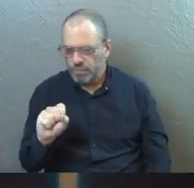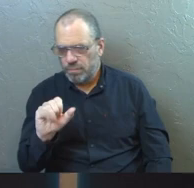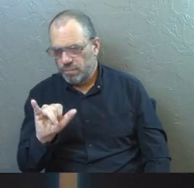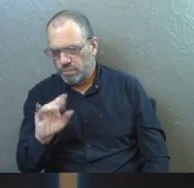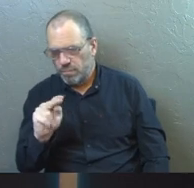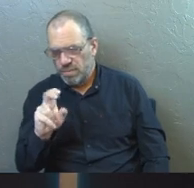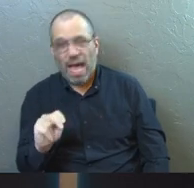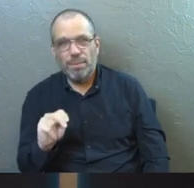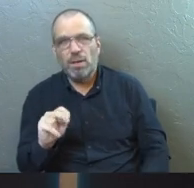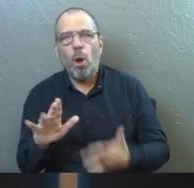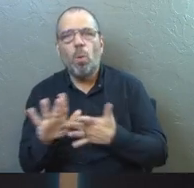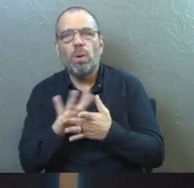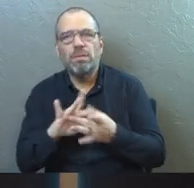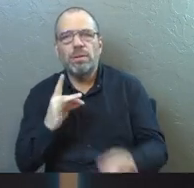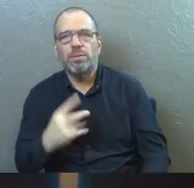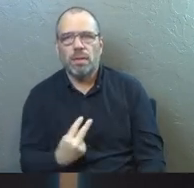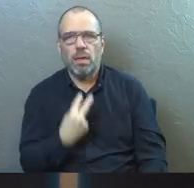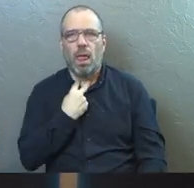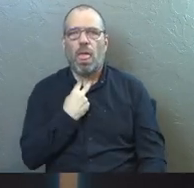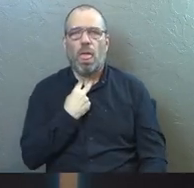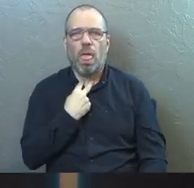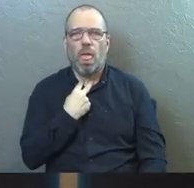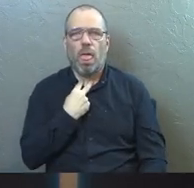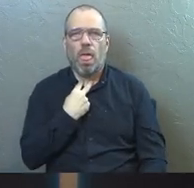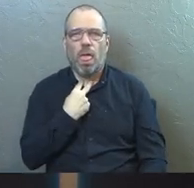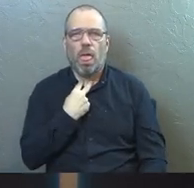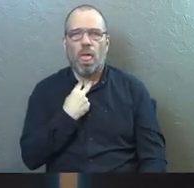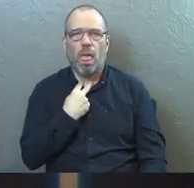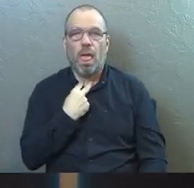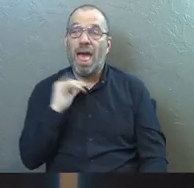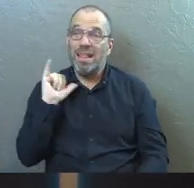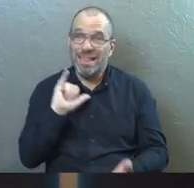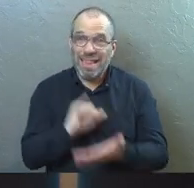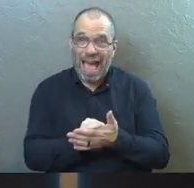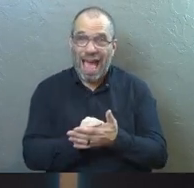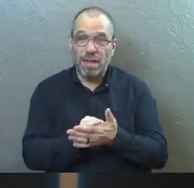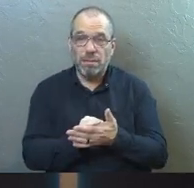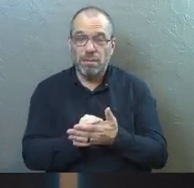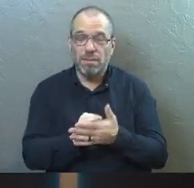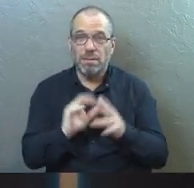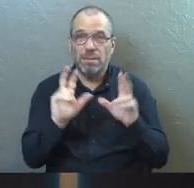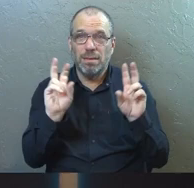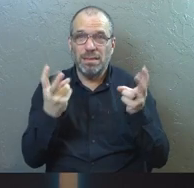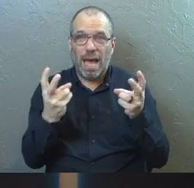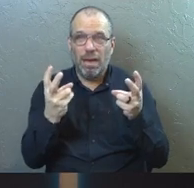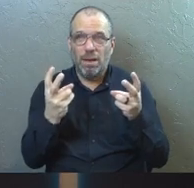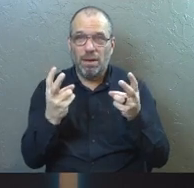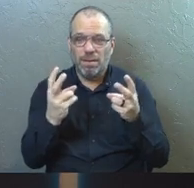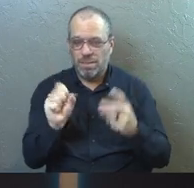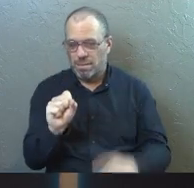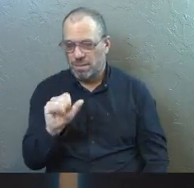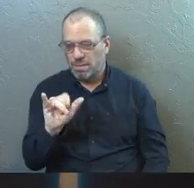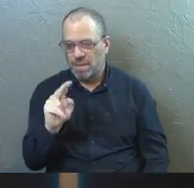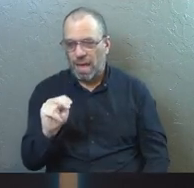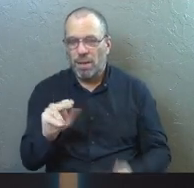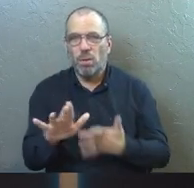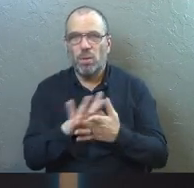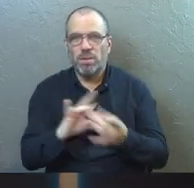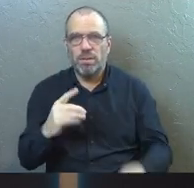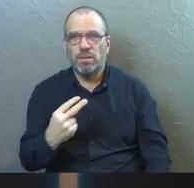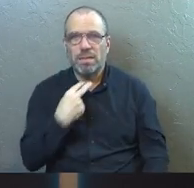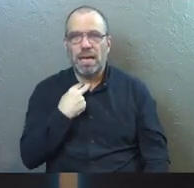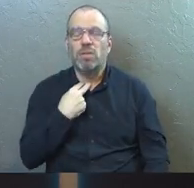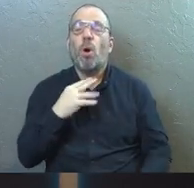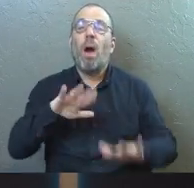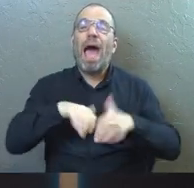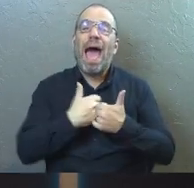spiritually stuck. That's the title of the message today. Simon was spiritually stuck. How do